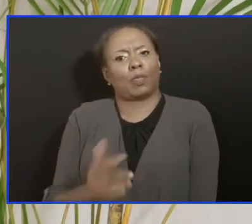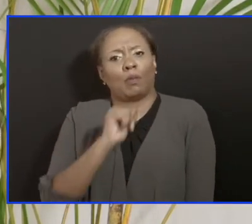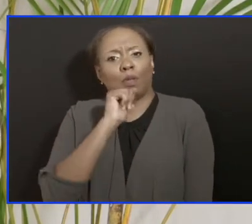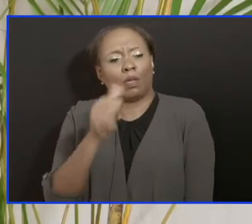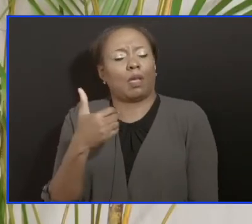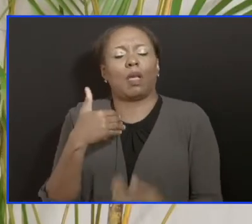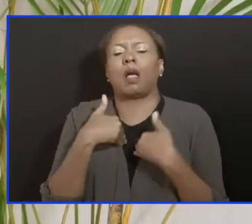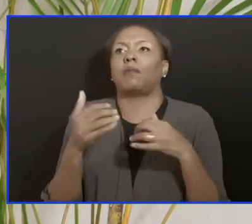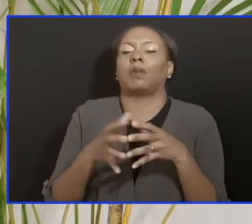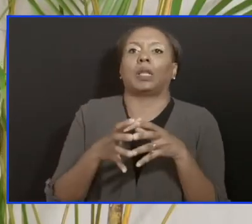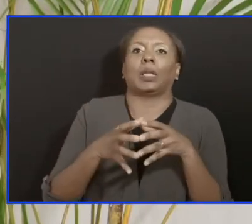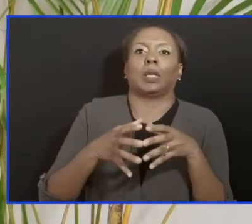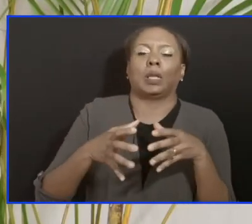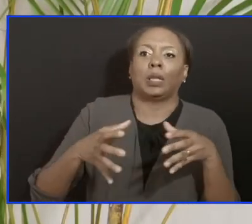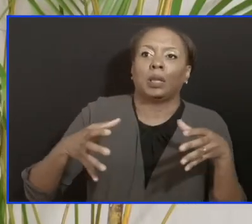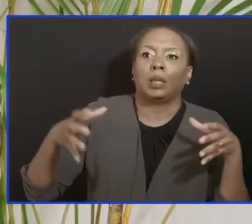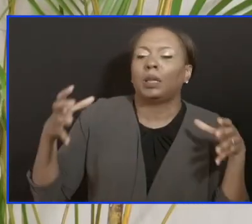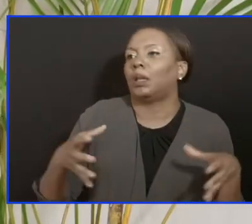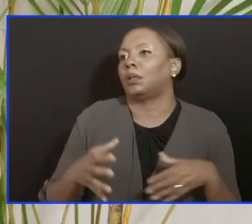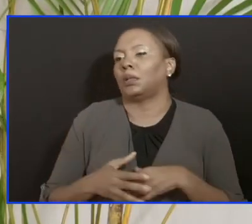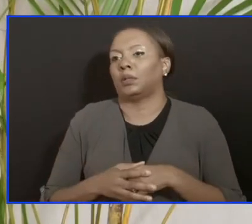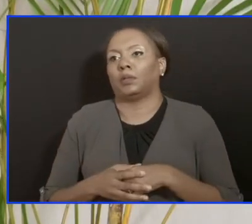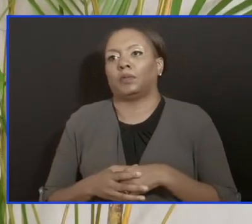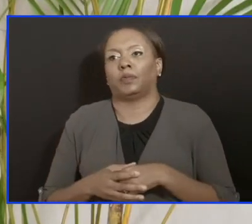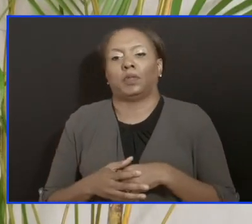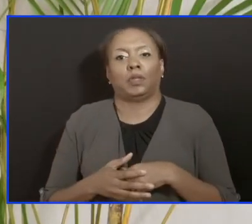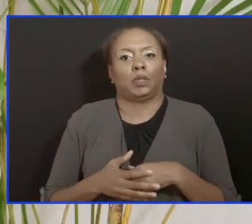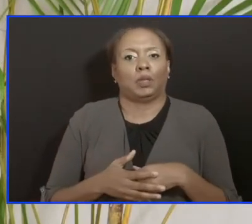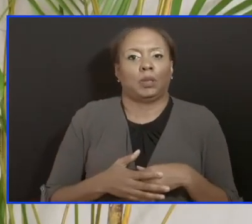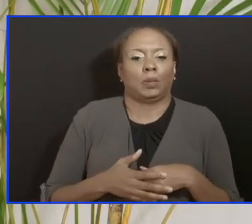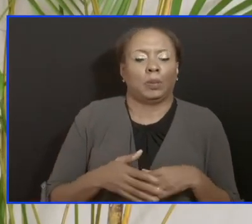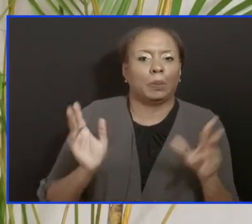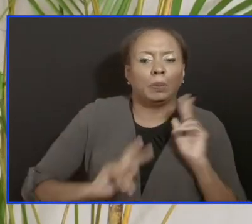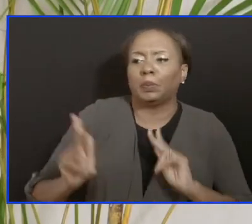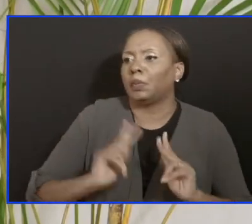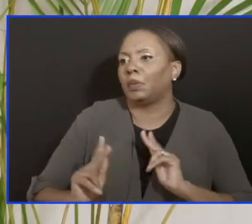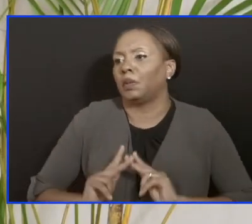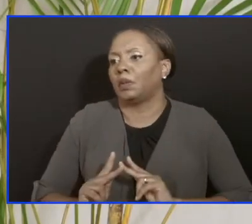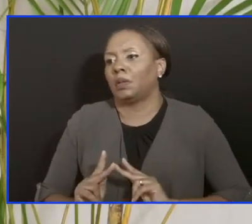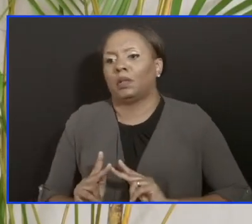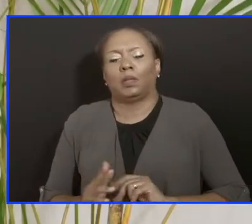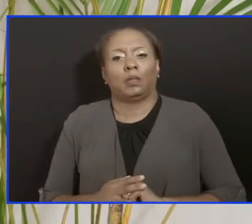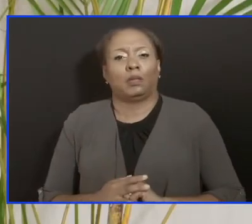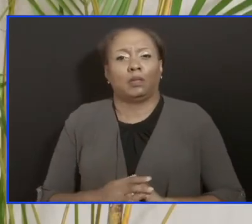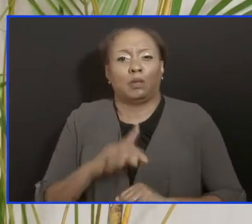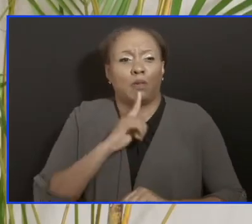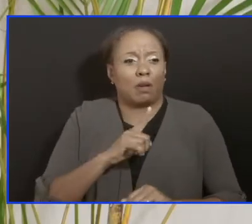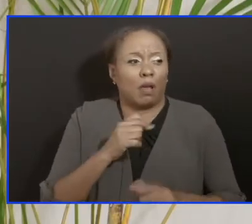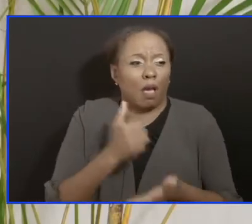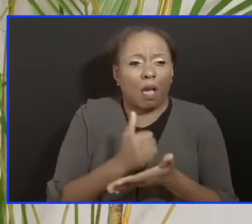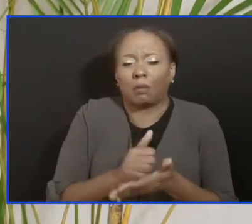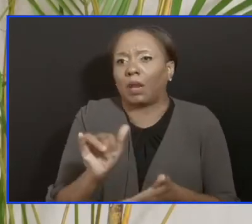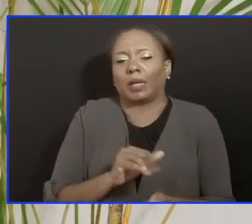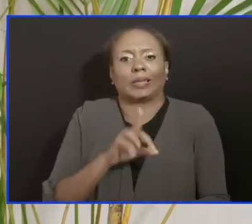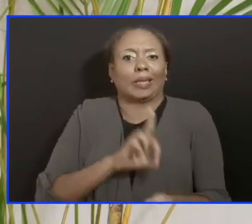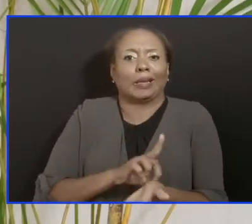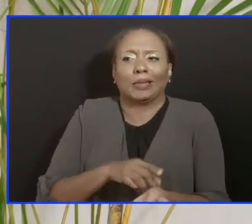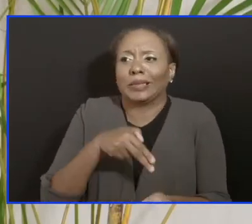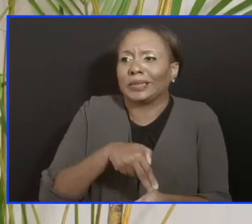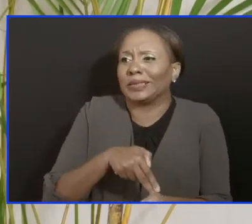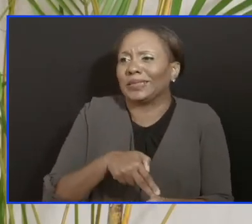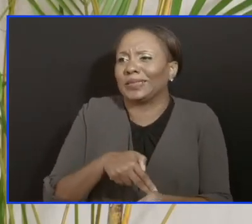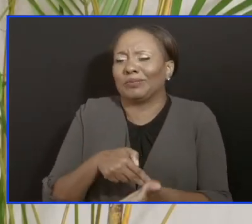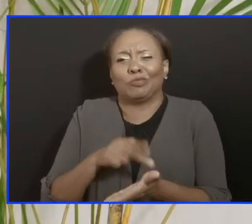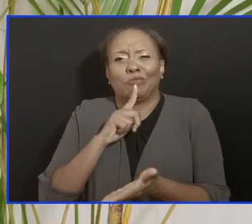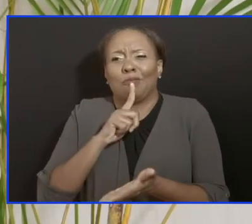in this country. Our human resources capacity, that is stretched at this time because of this surge that